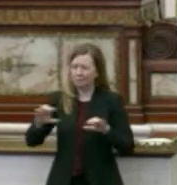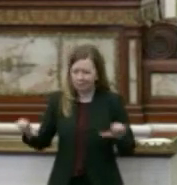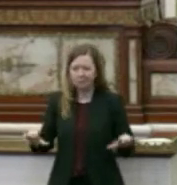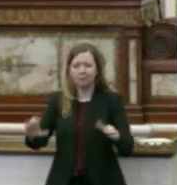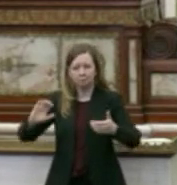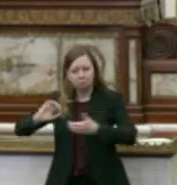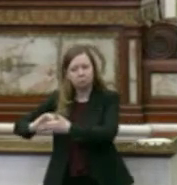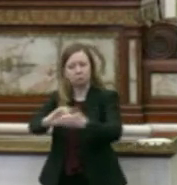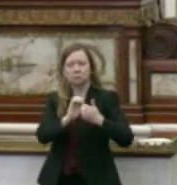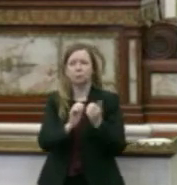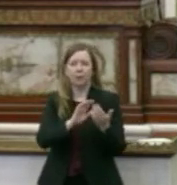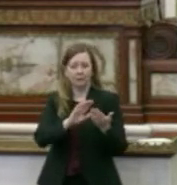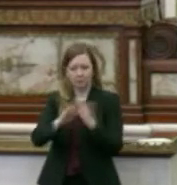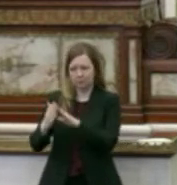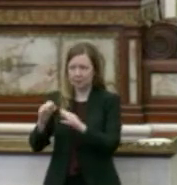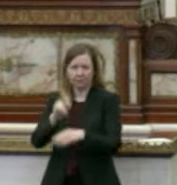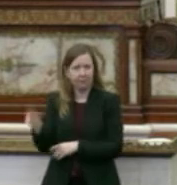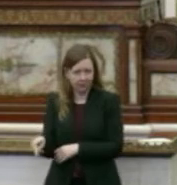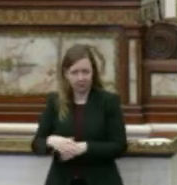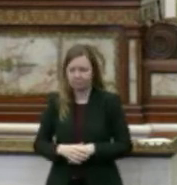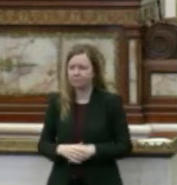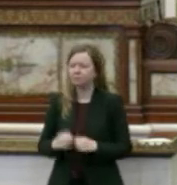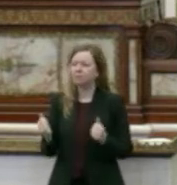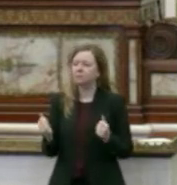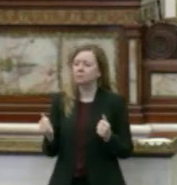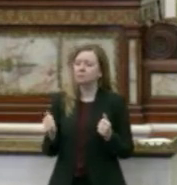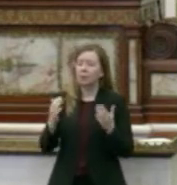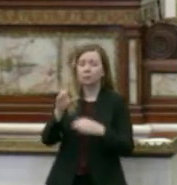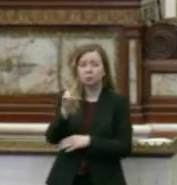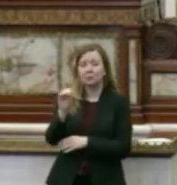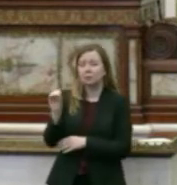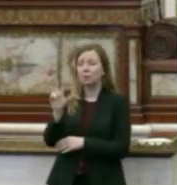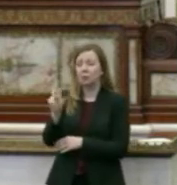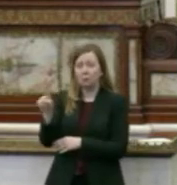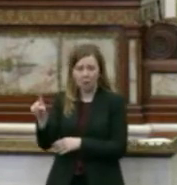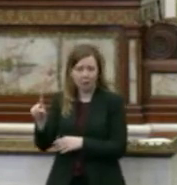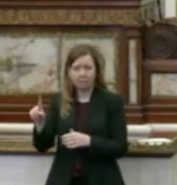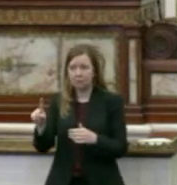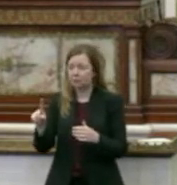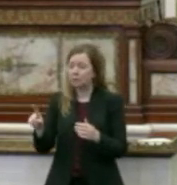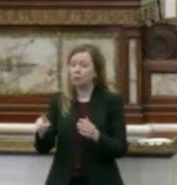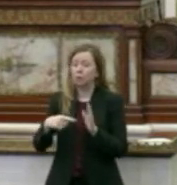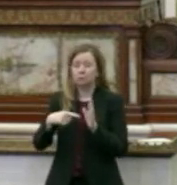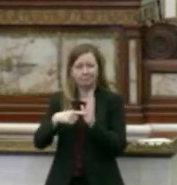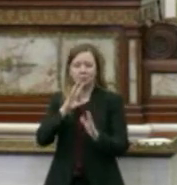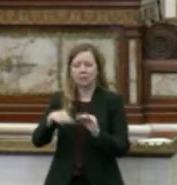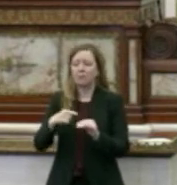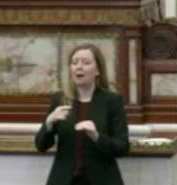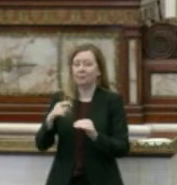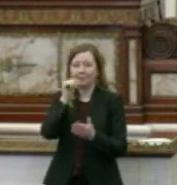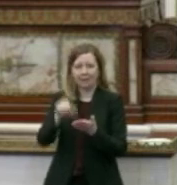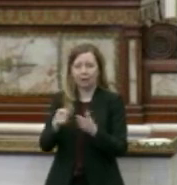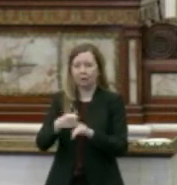and collaborated with Philadelphians. Resolution 200-311 refers to the letter that the Attorney General Shapiro